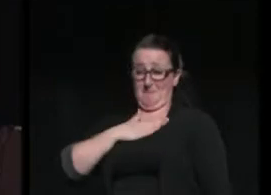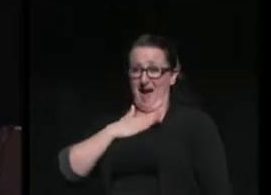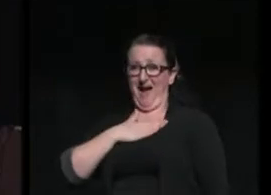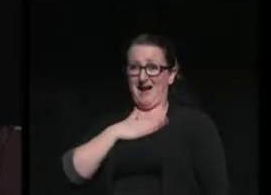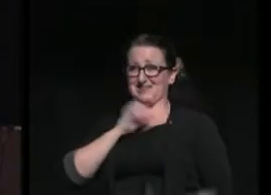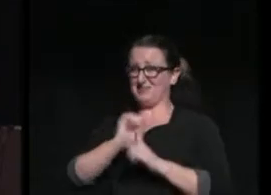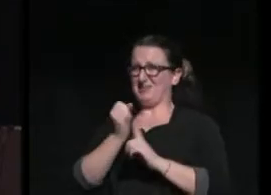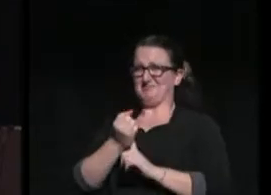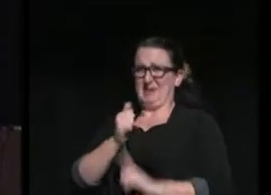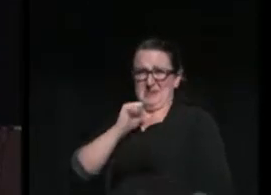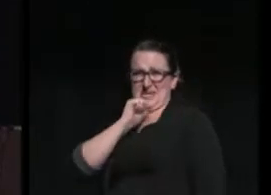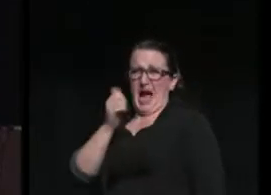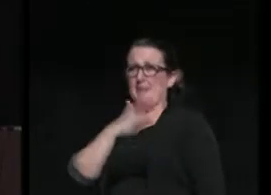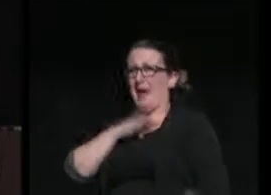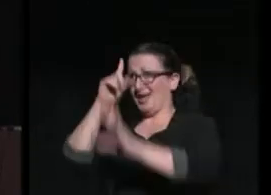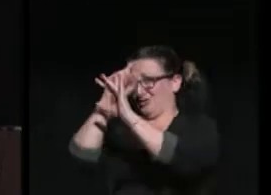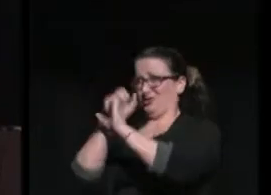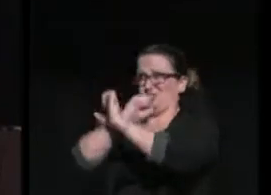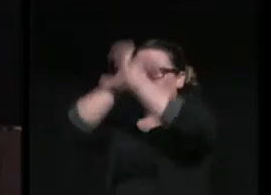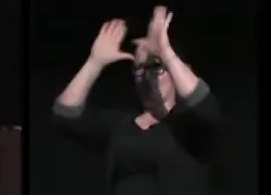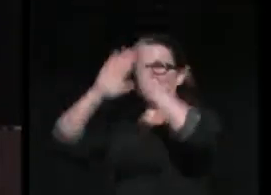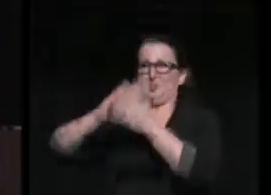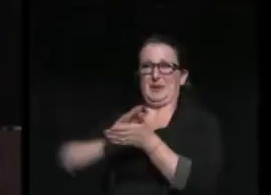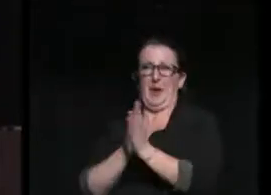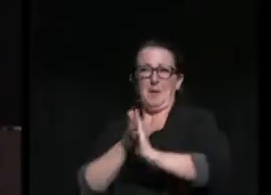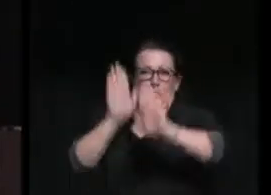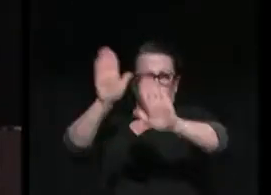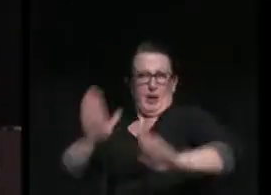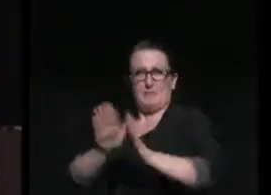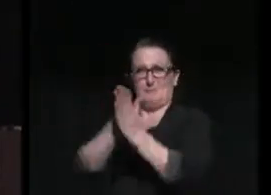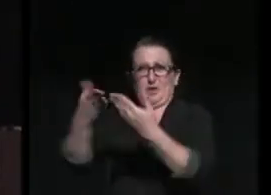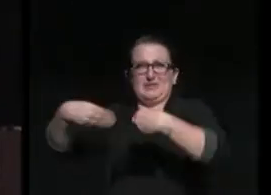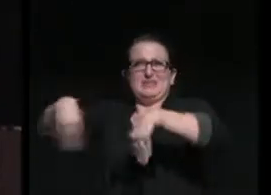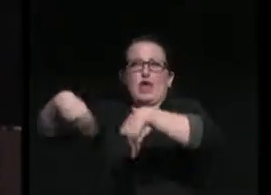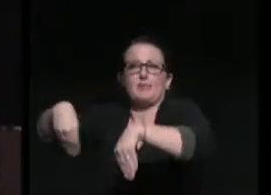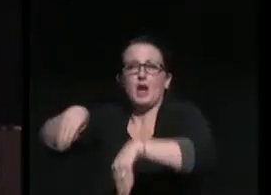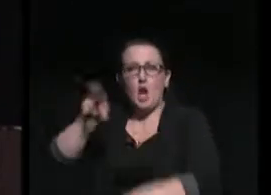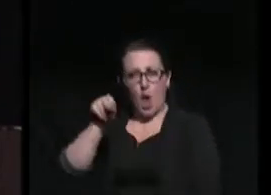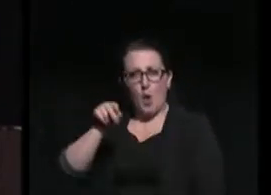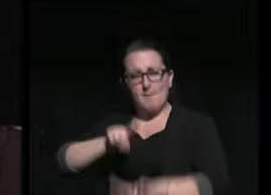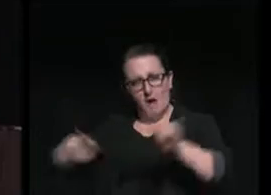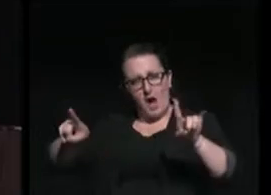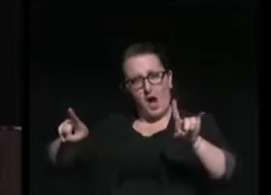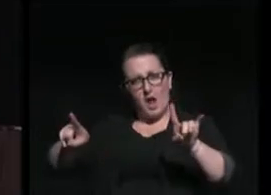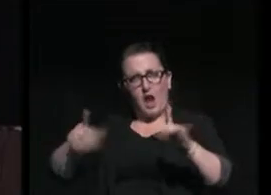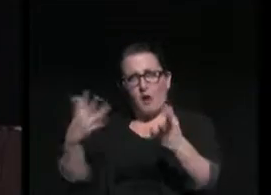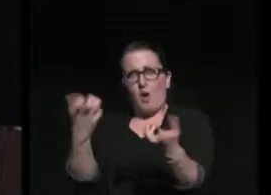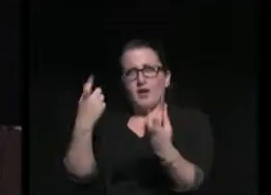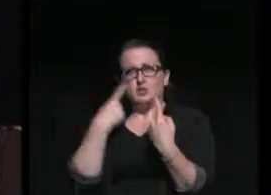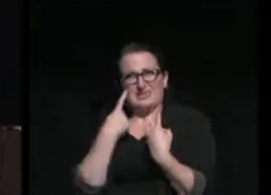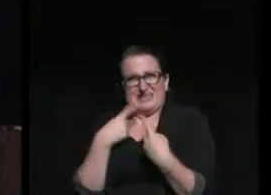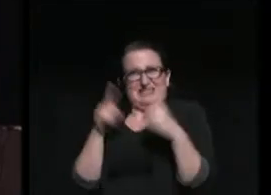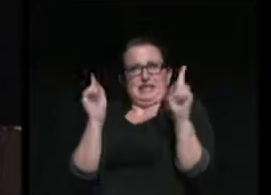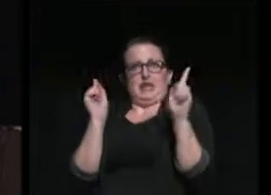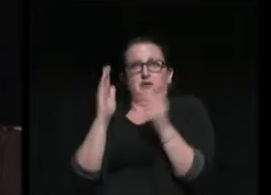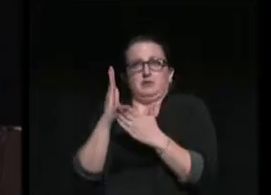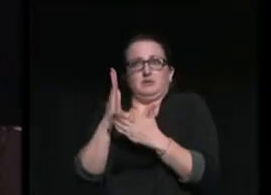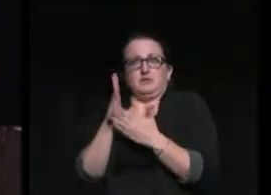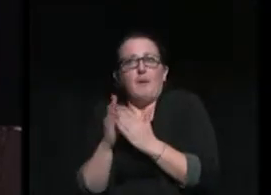the next great book salesman, but the bigger dream that we all have to make it somewhere, somehow.